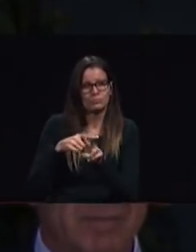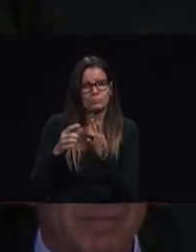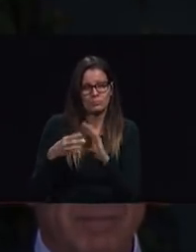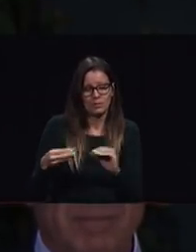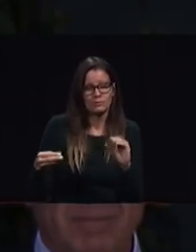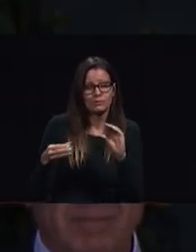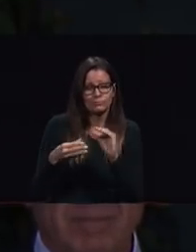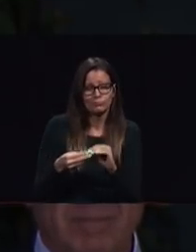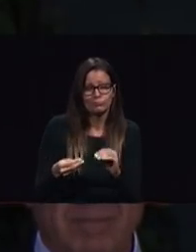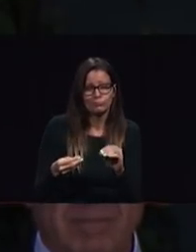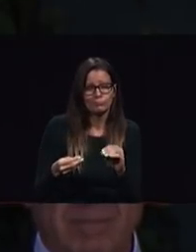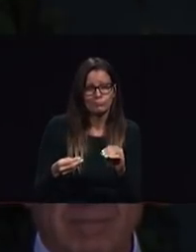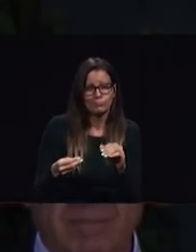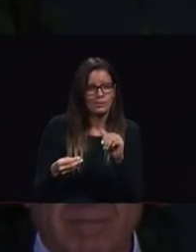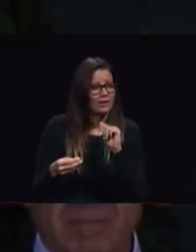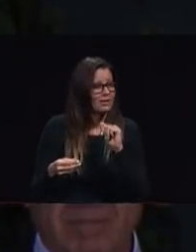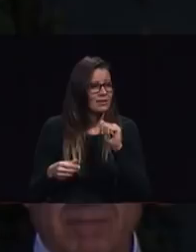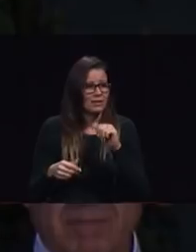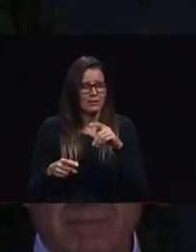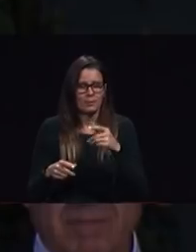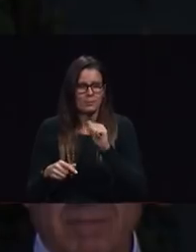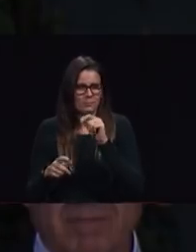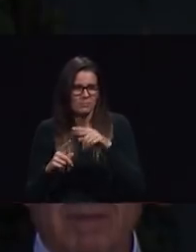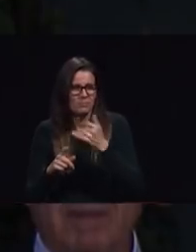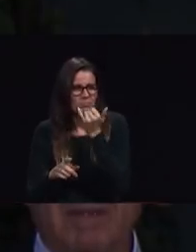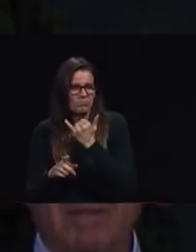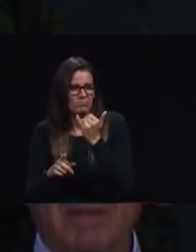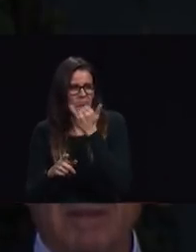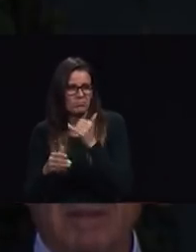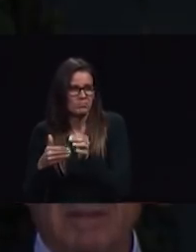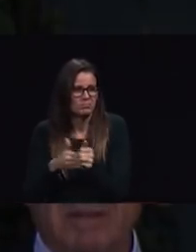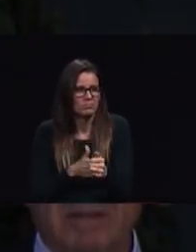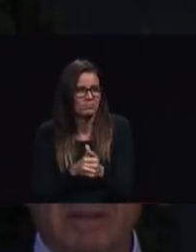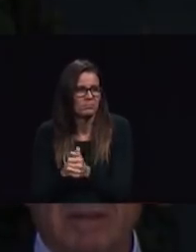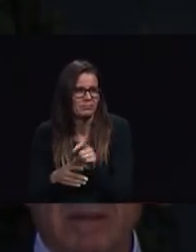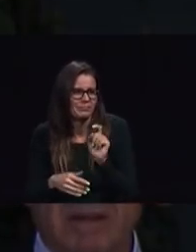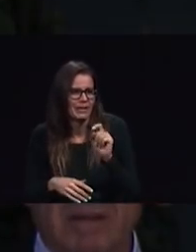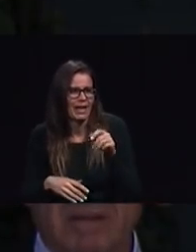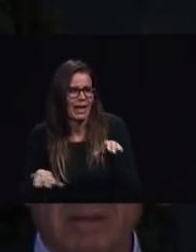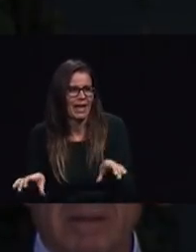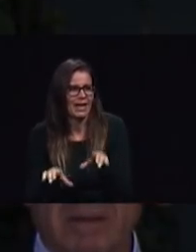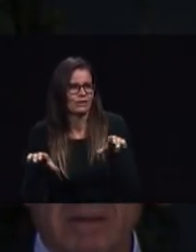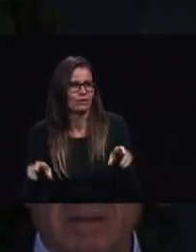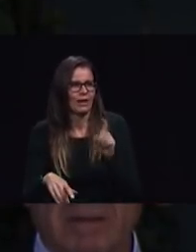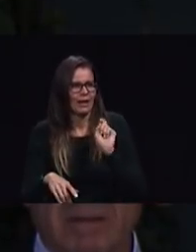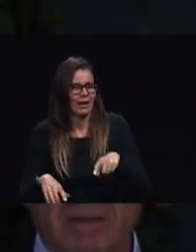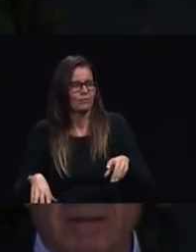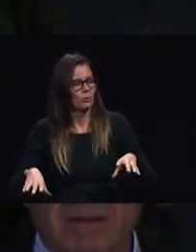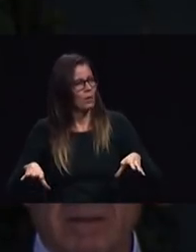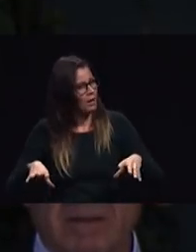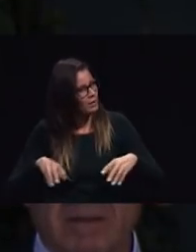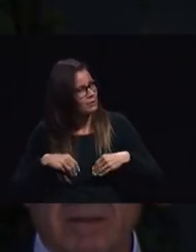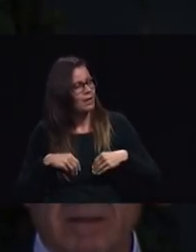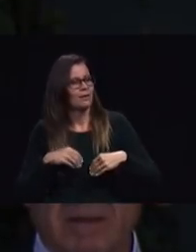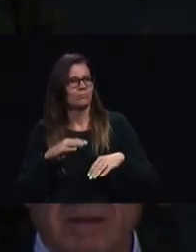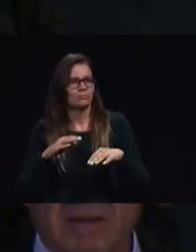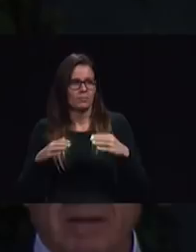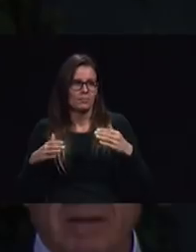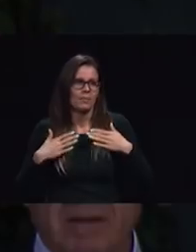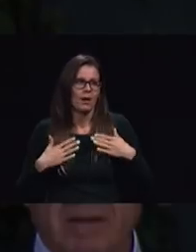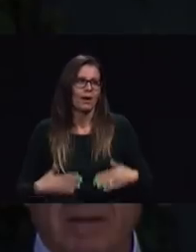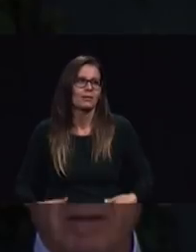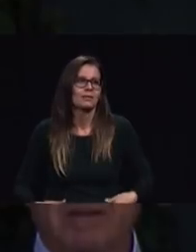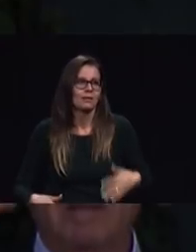as opposed to complete gospel practical Christianity false feel-good